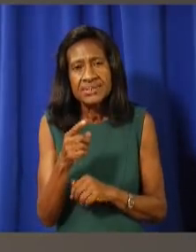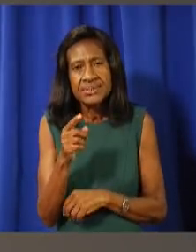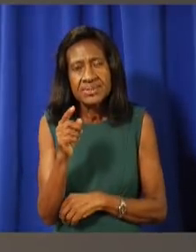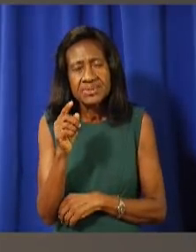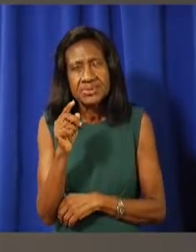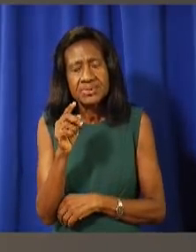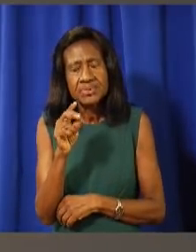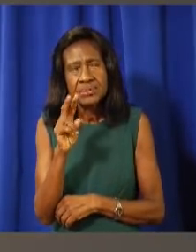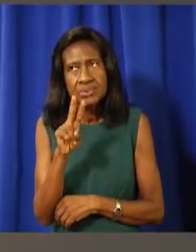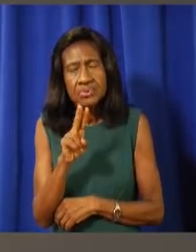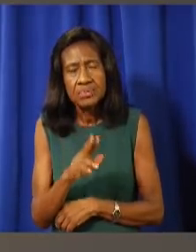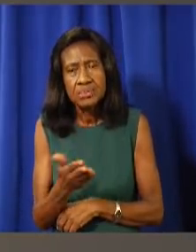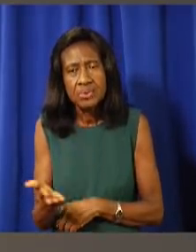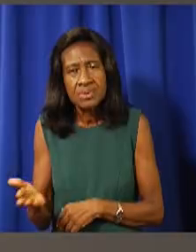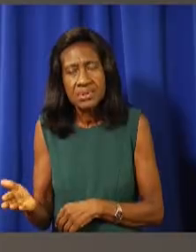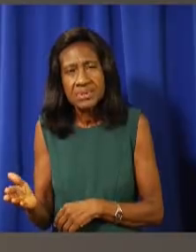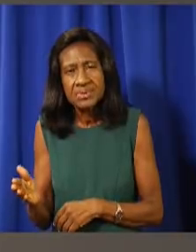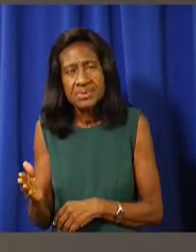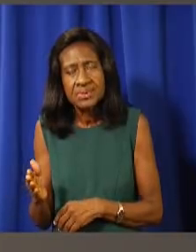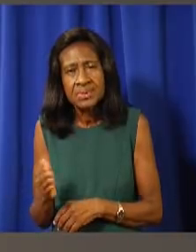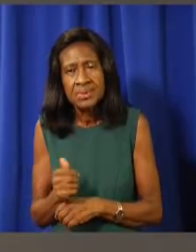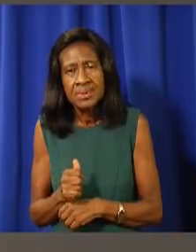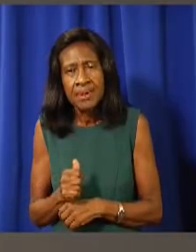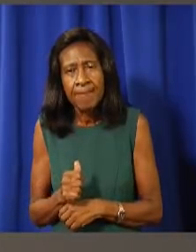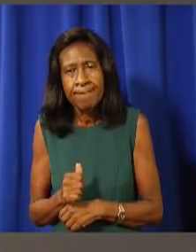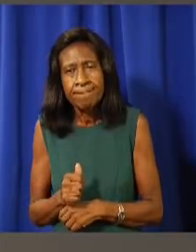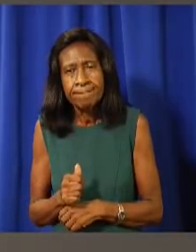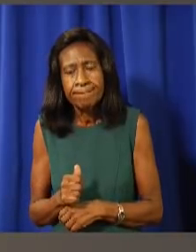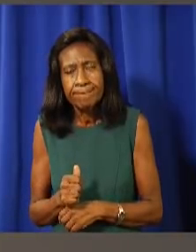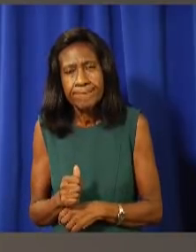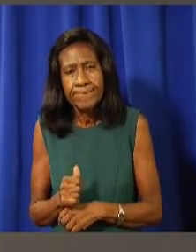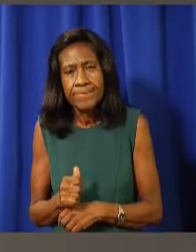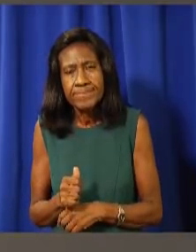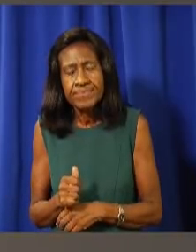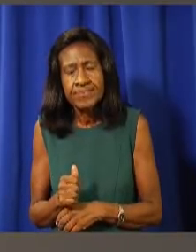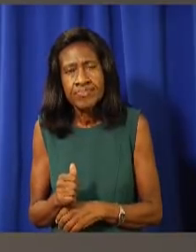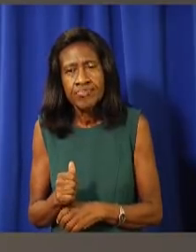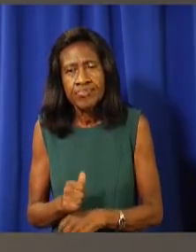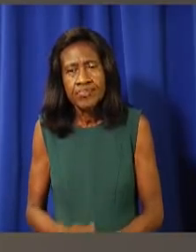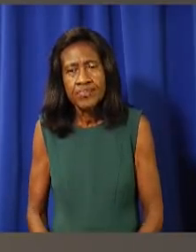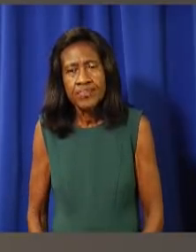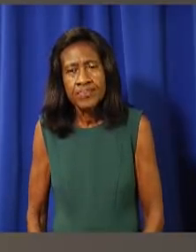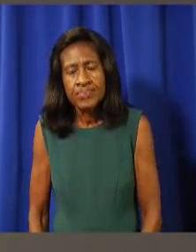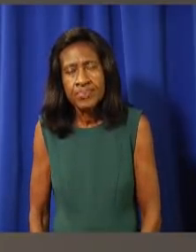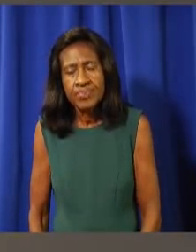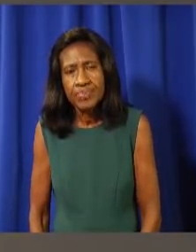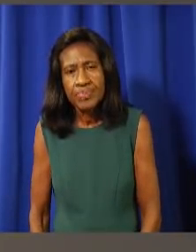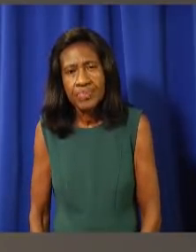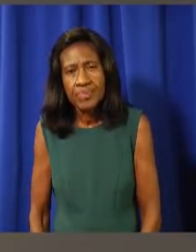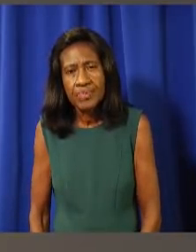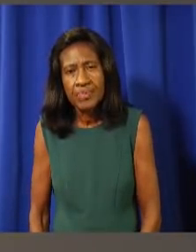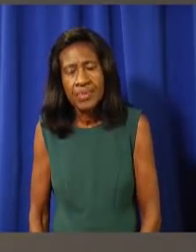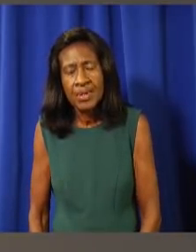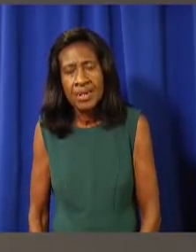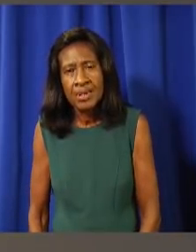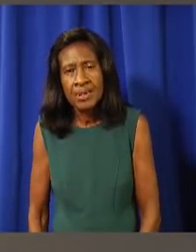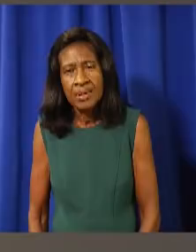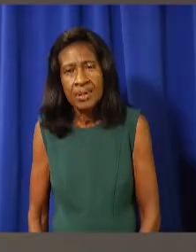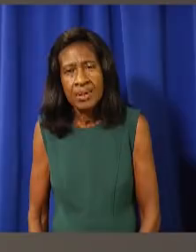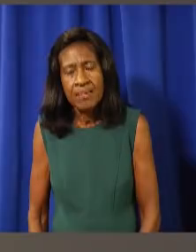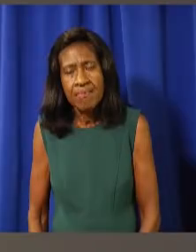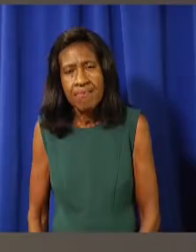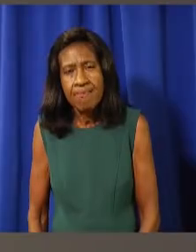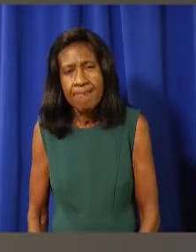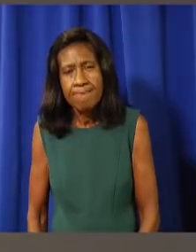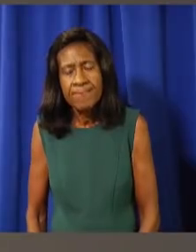are we going to say for certain, no, you can't. Yes, you can. When, when the need arises, or are you going to